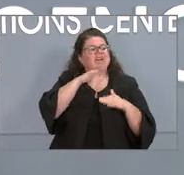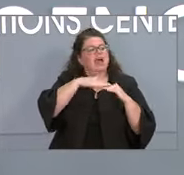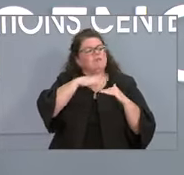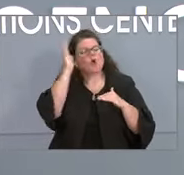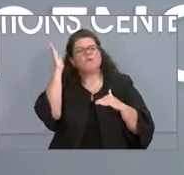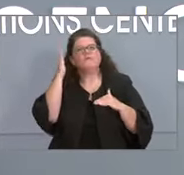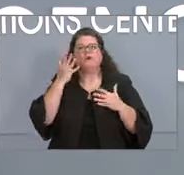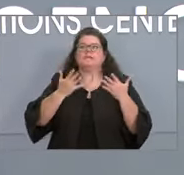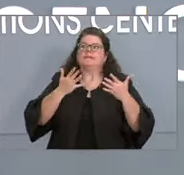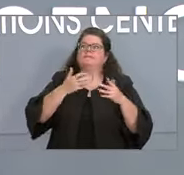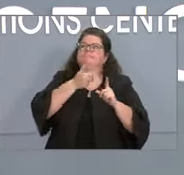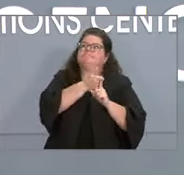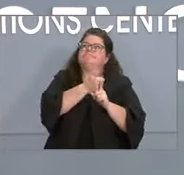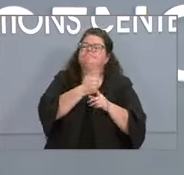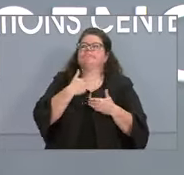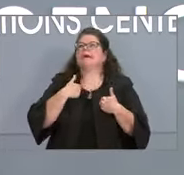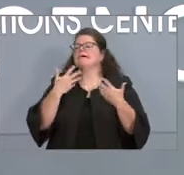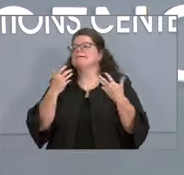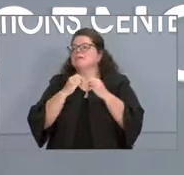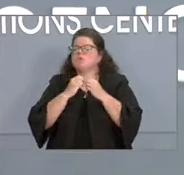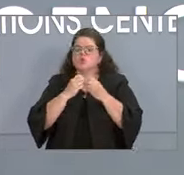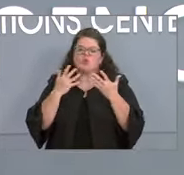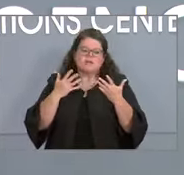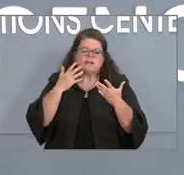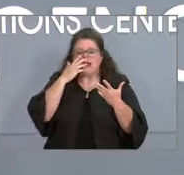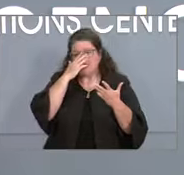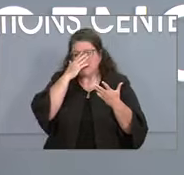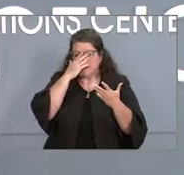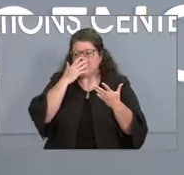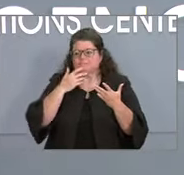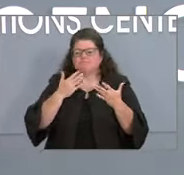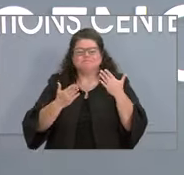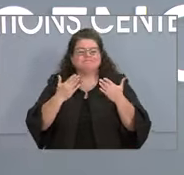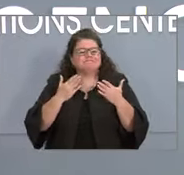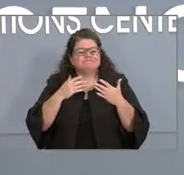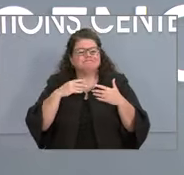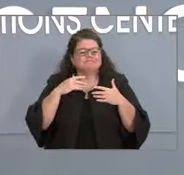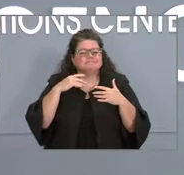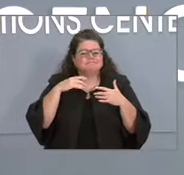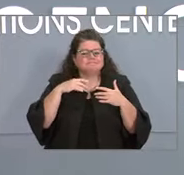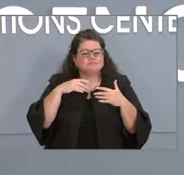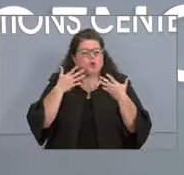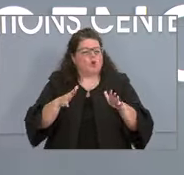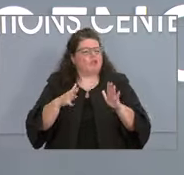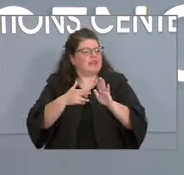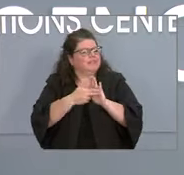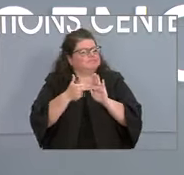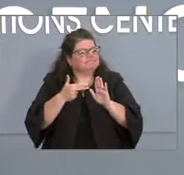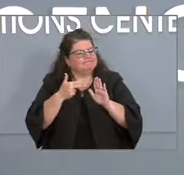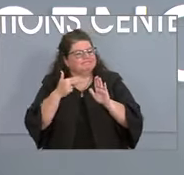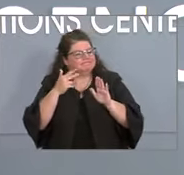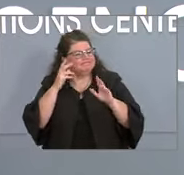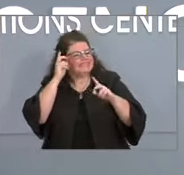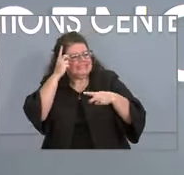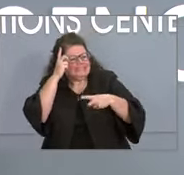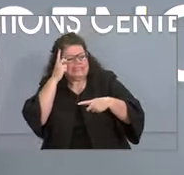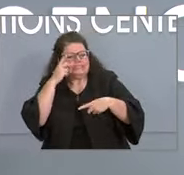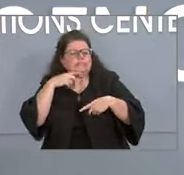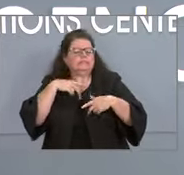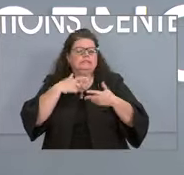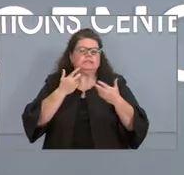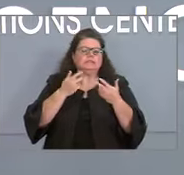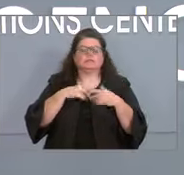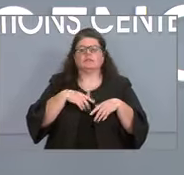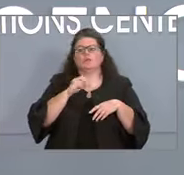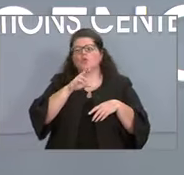likely with with more likely to have conditions that will make getting COVID more severe or they